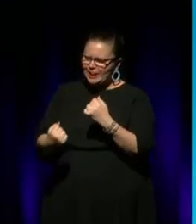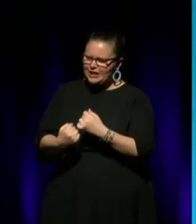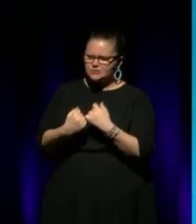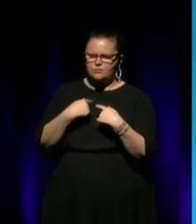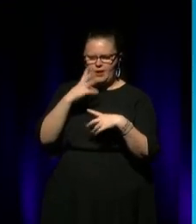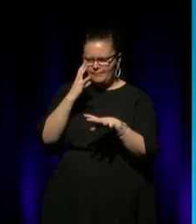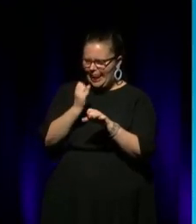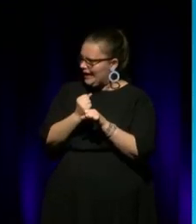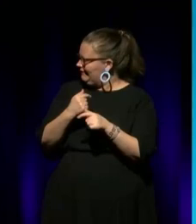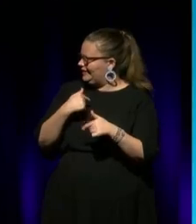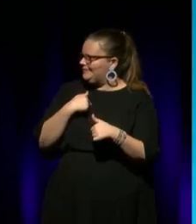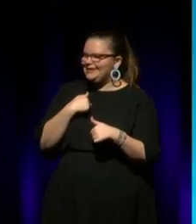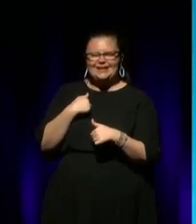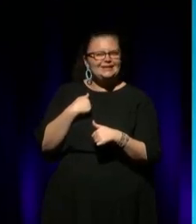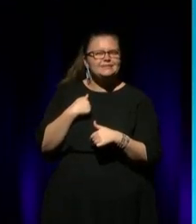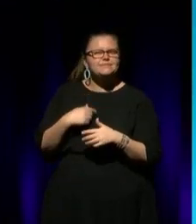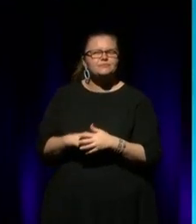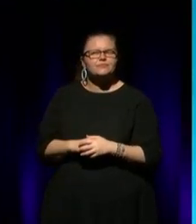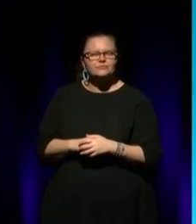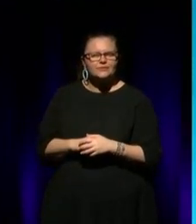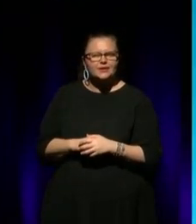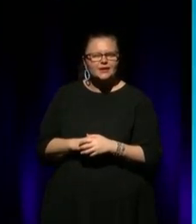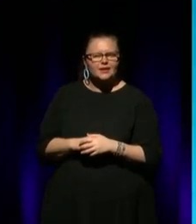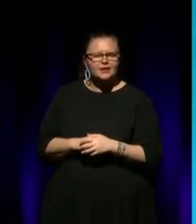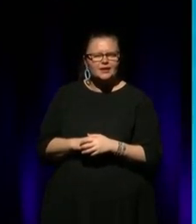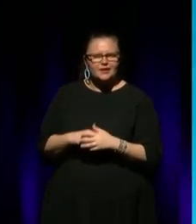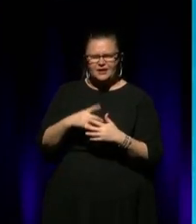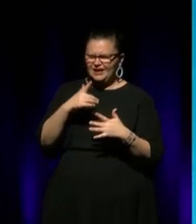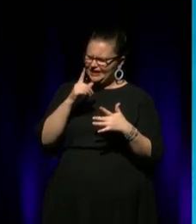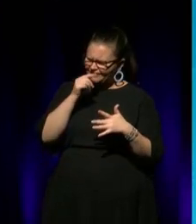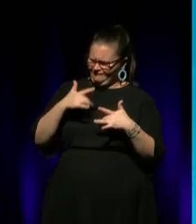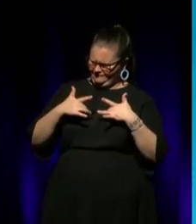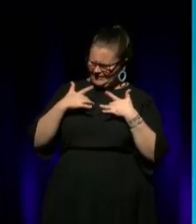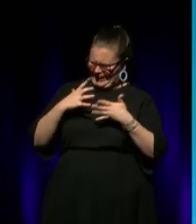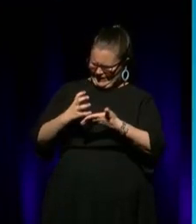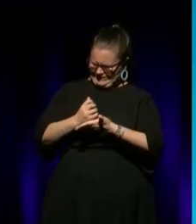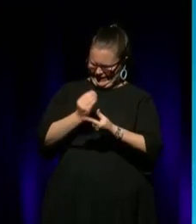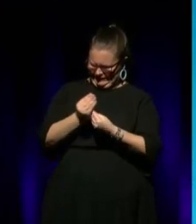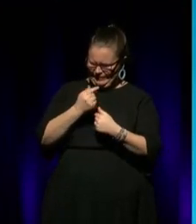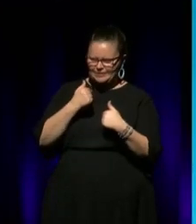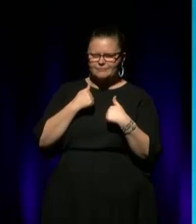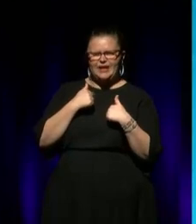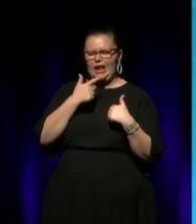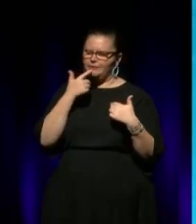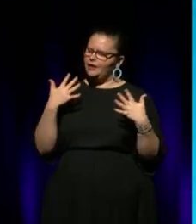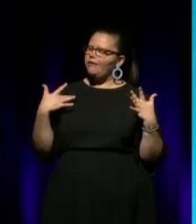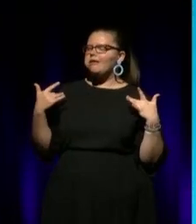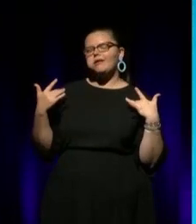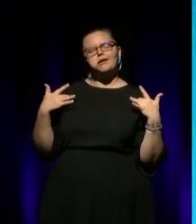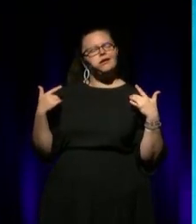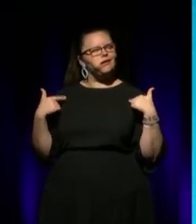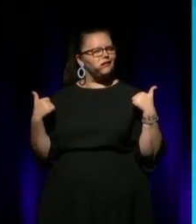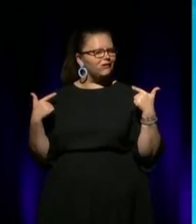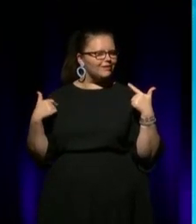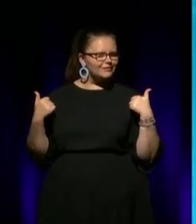all believed in that vision. And, you know, they could feel safe in my confidence. Yes, I was arrogant. Yes, I was cocky. But